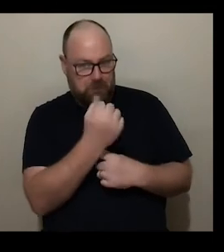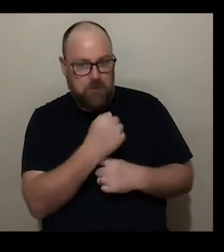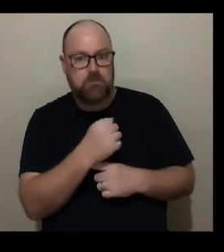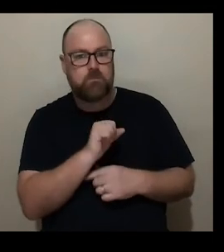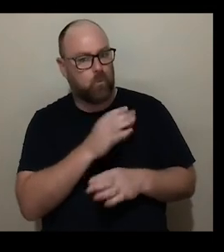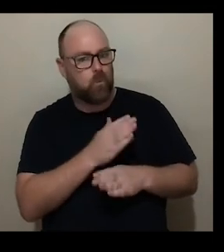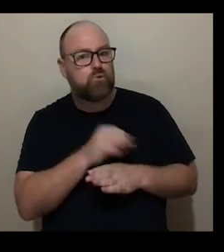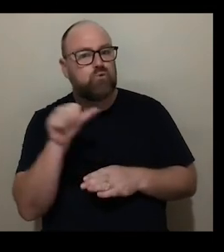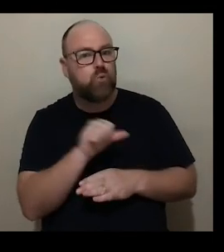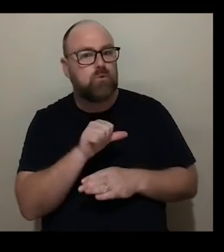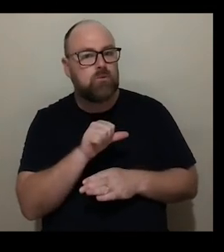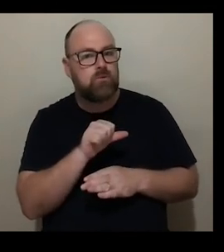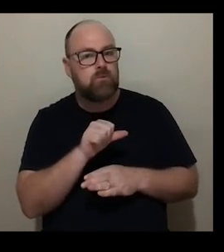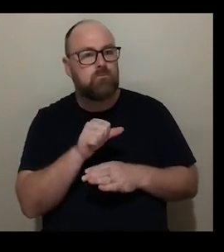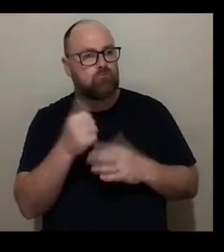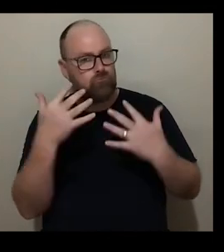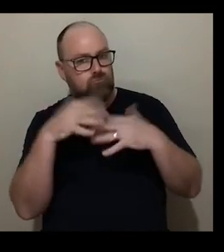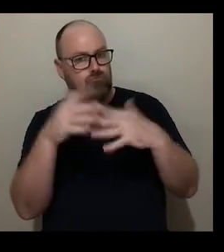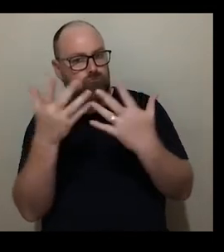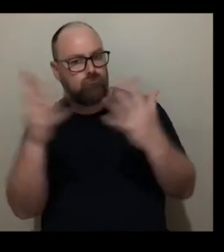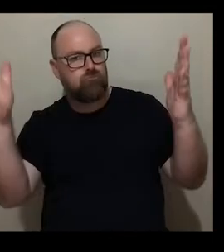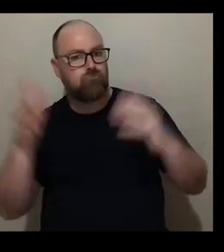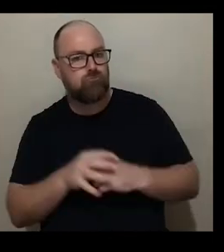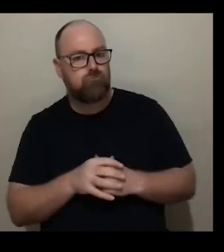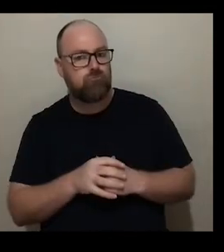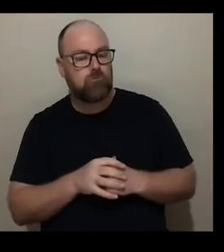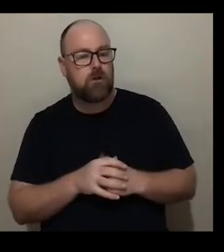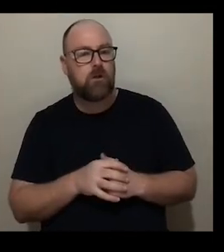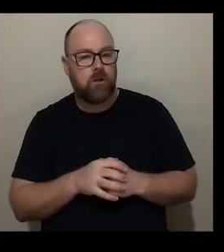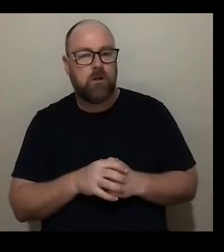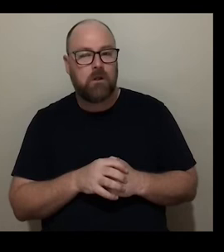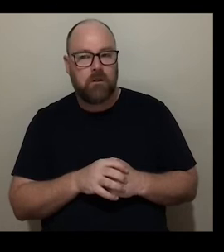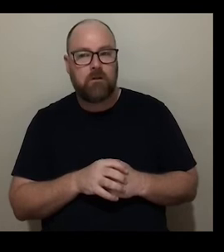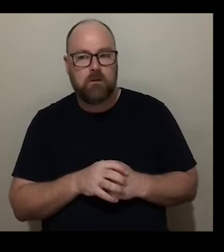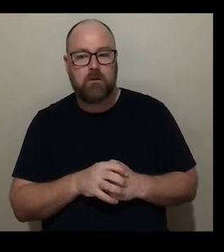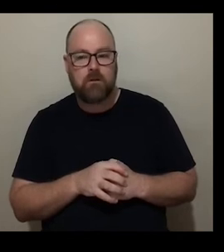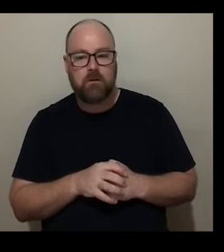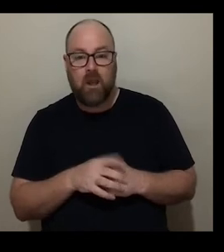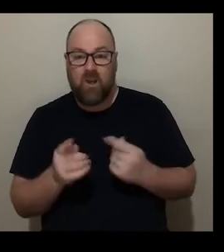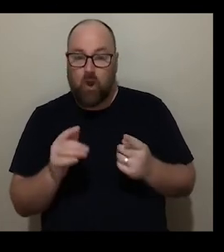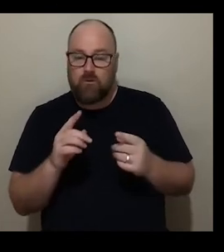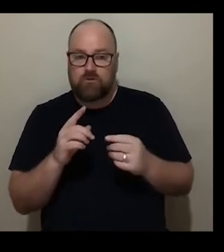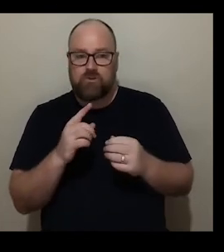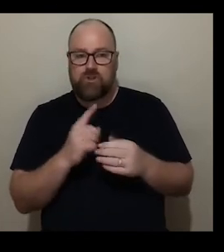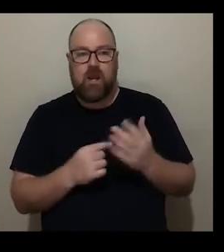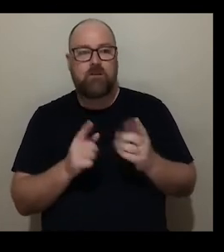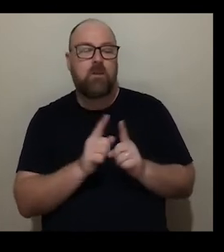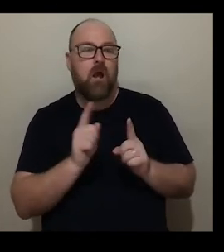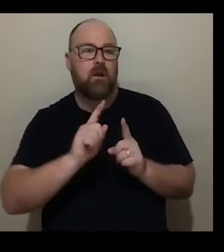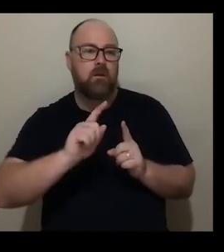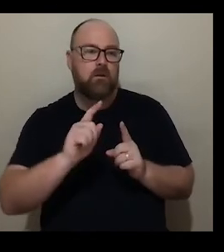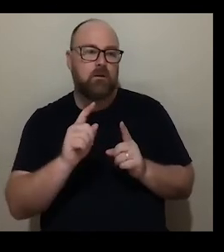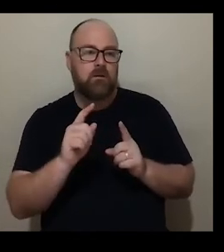should be um in mainstream um and not just you know mainstream but sort of